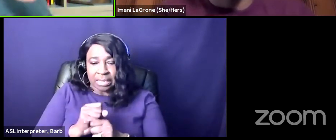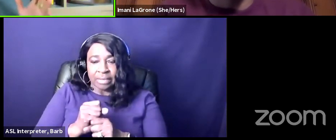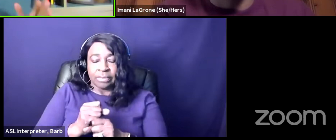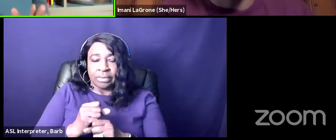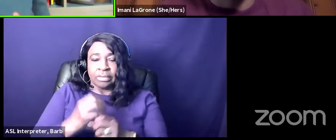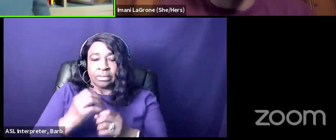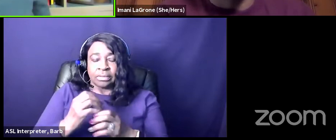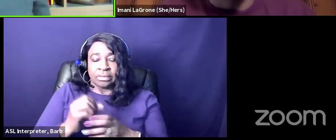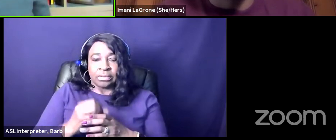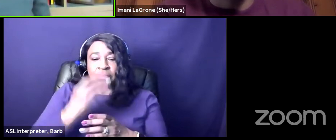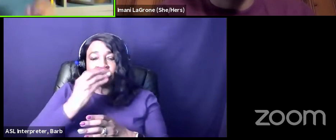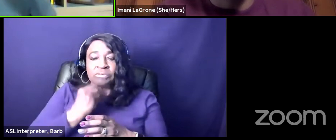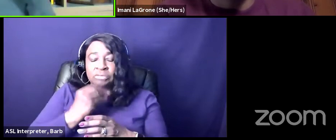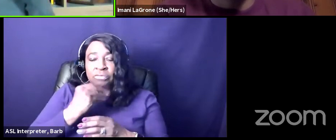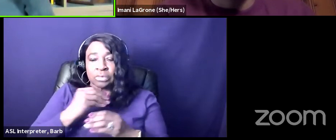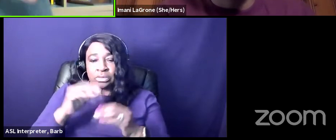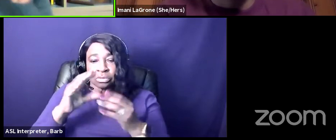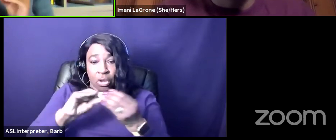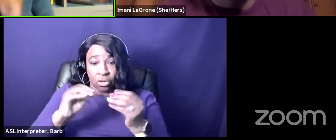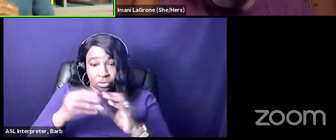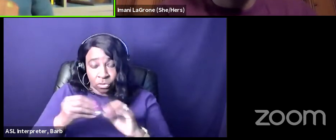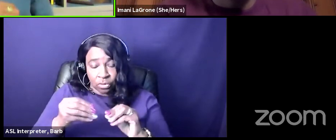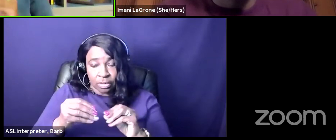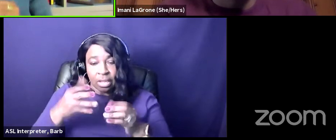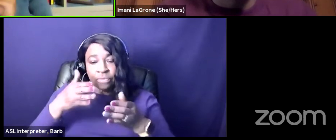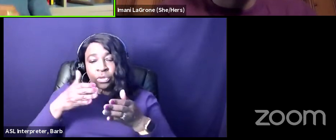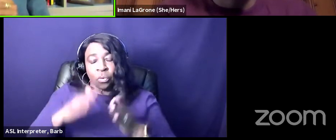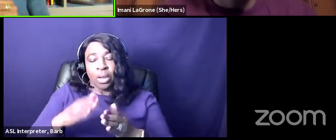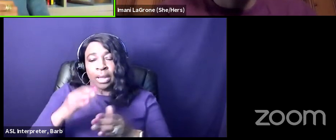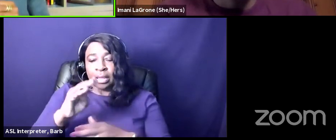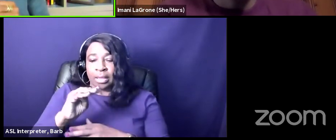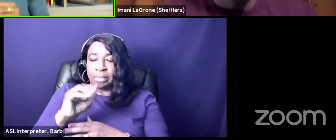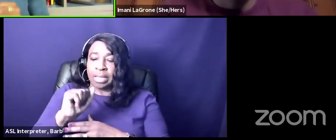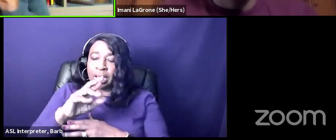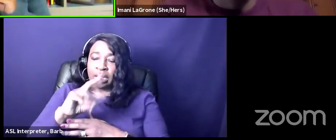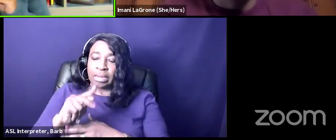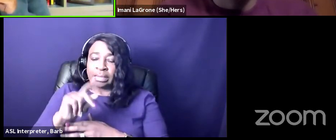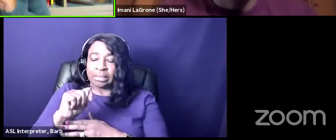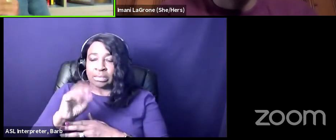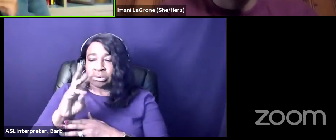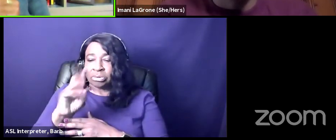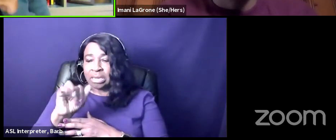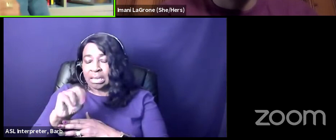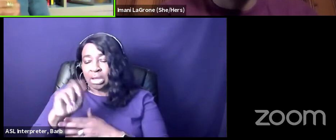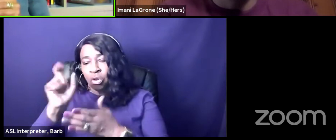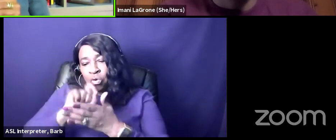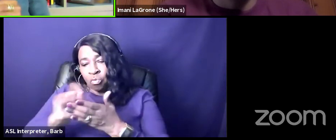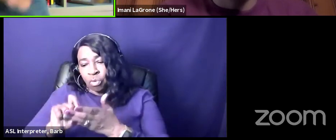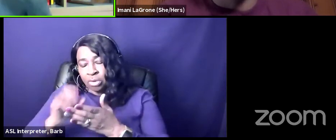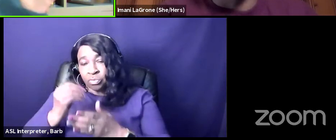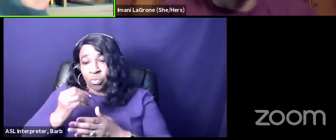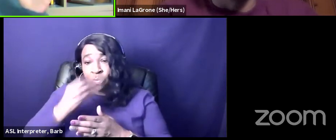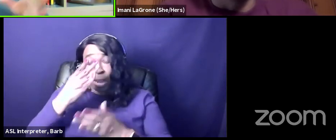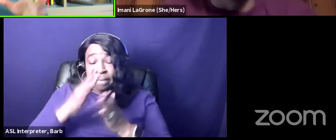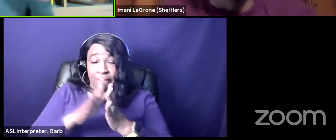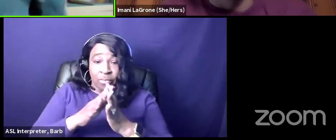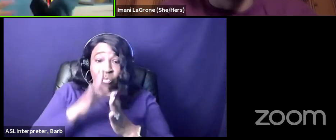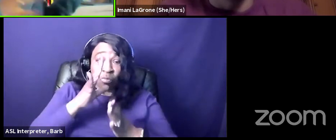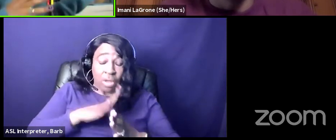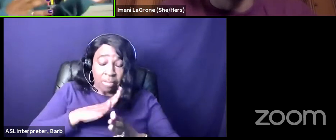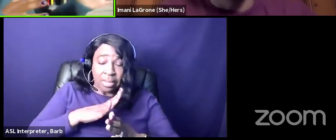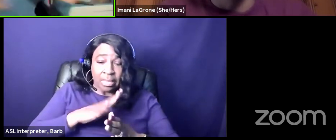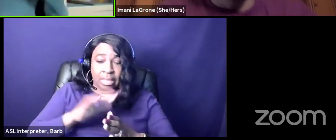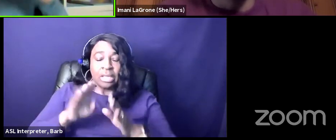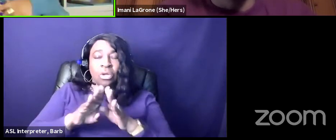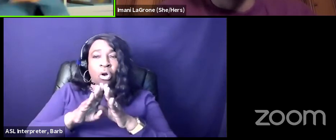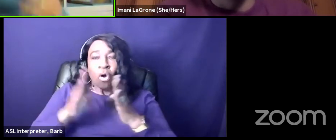i say all that to say the way mark twain writes white women has opened my eyes i haven't gone to school with white girls